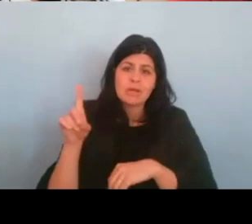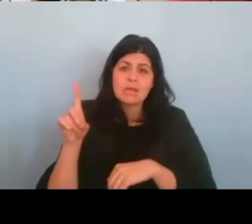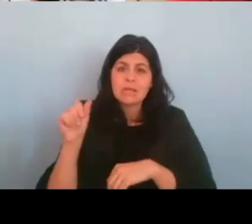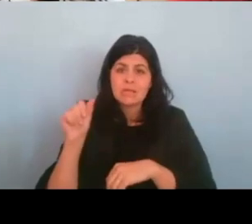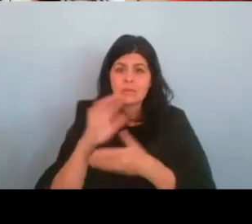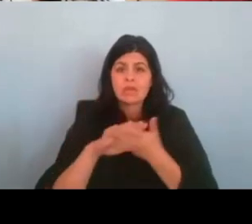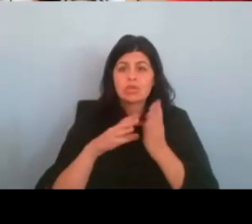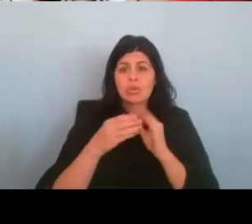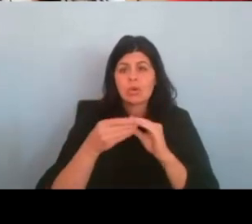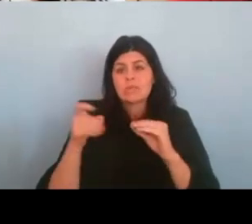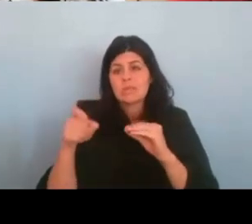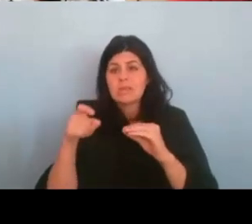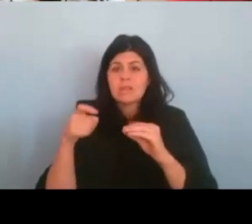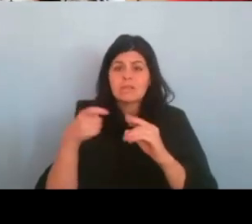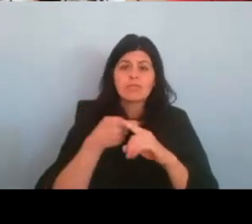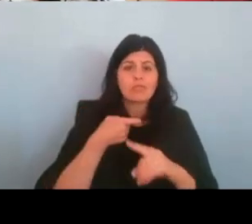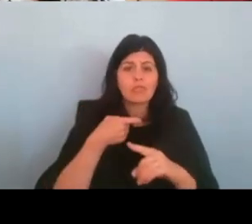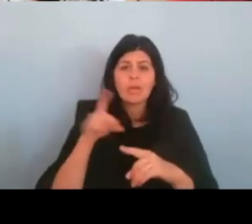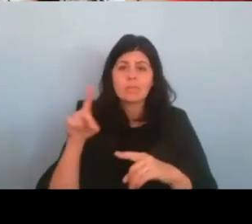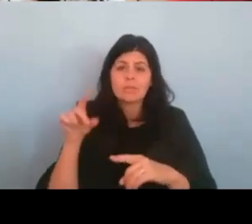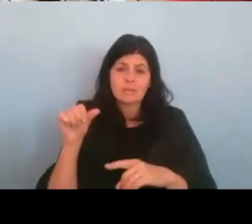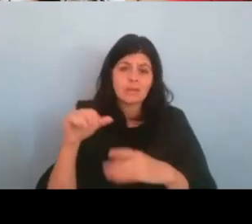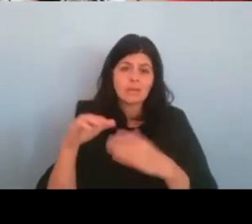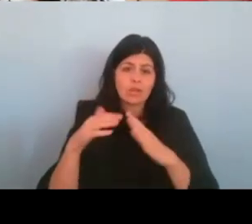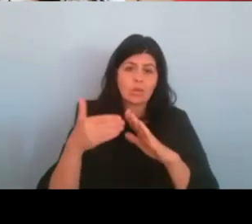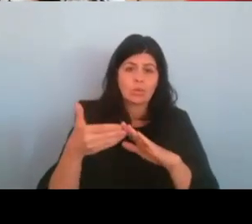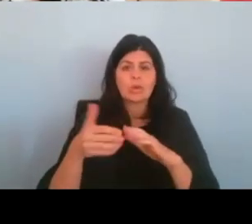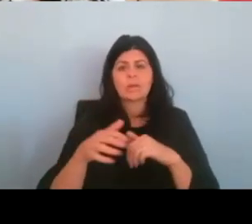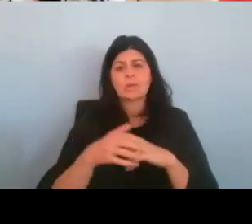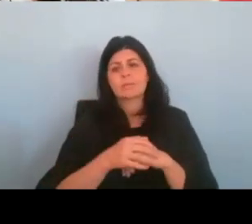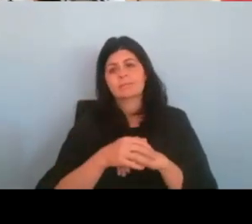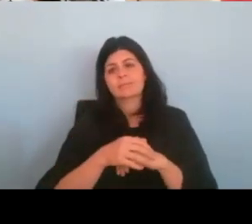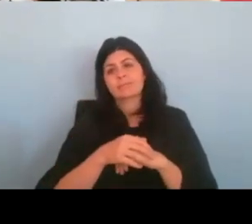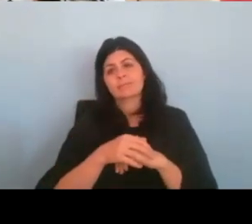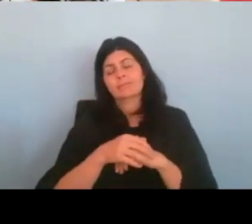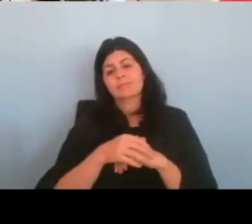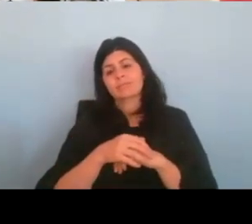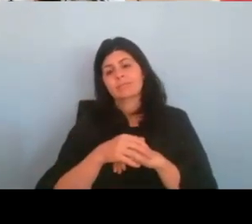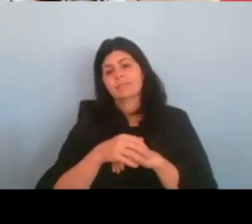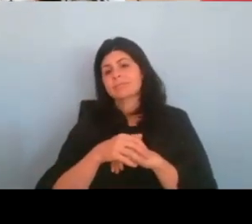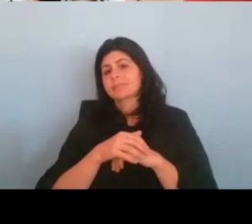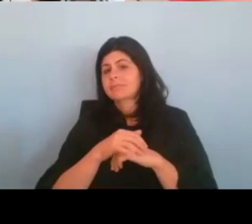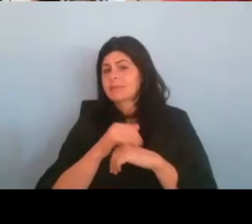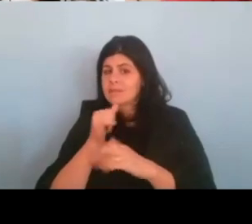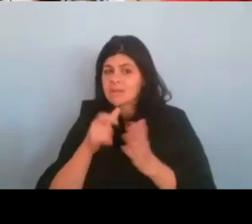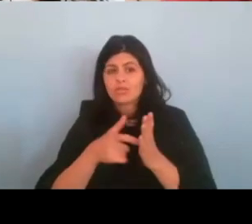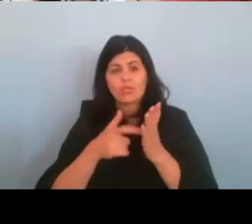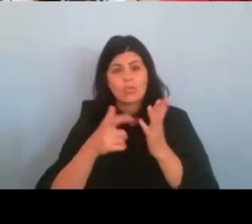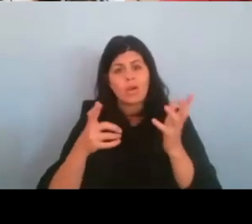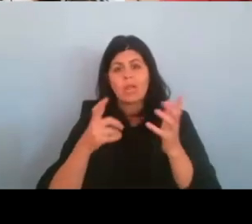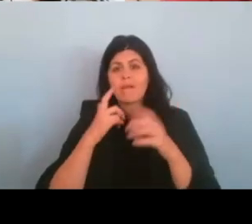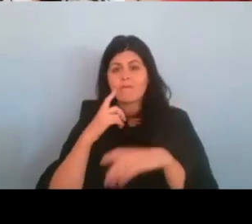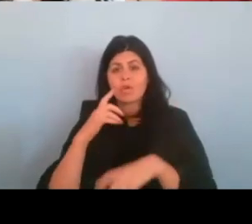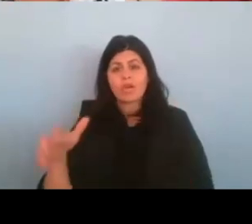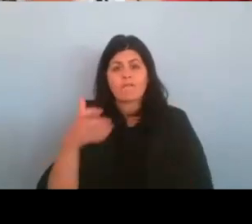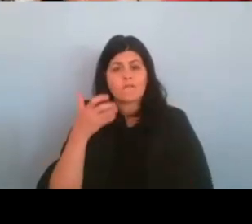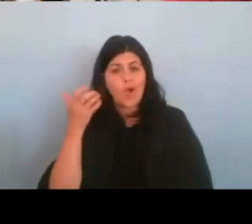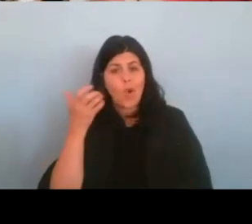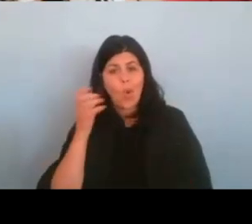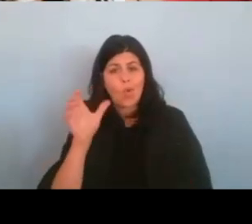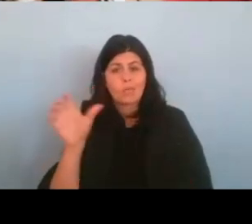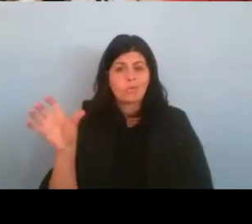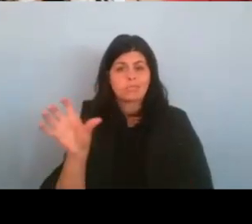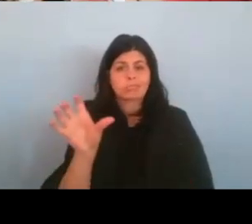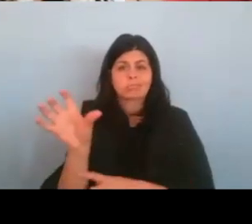to come from the disability community. And, um, it just does not take much to use that phone and make a film. Just remember,